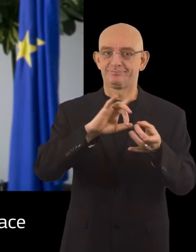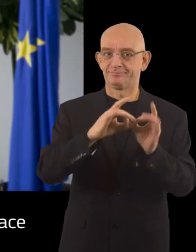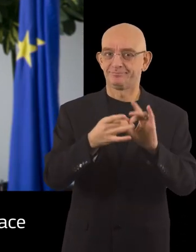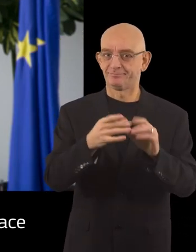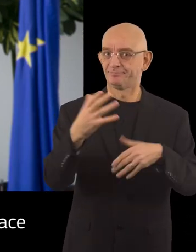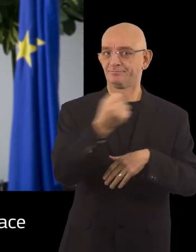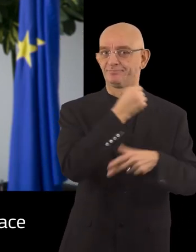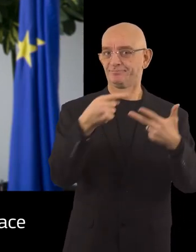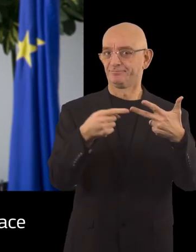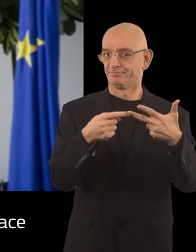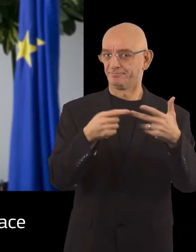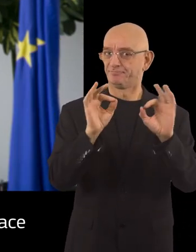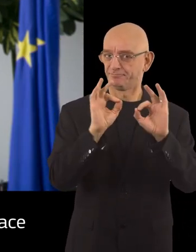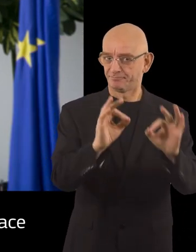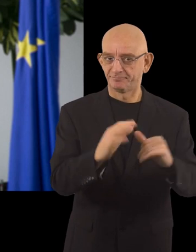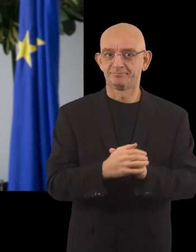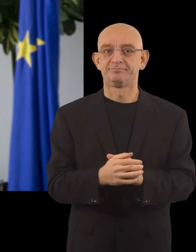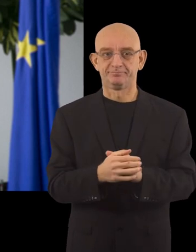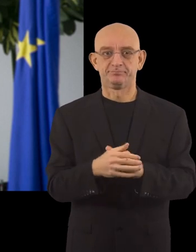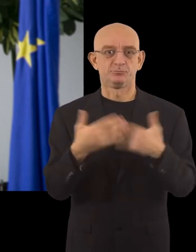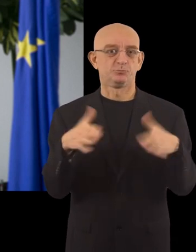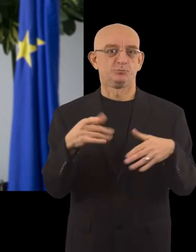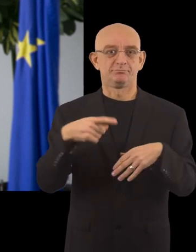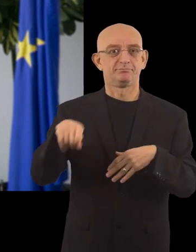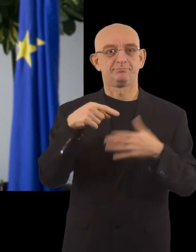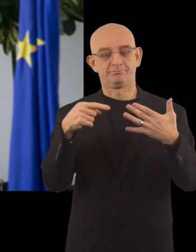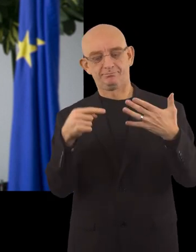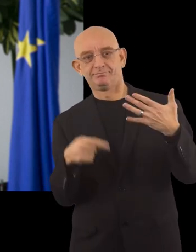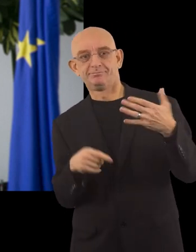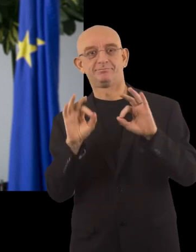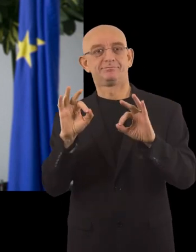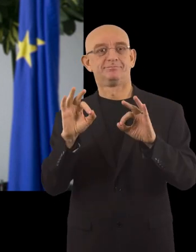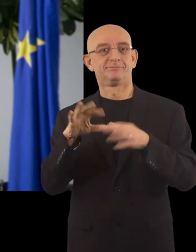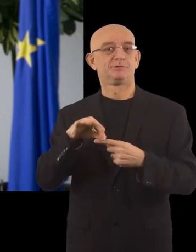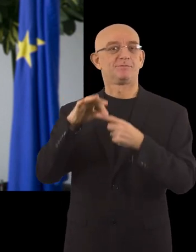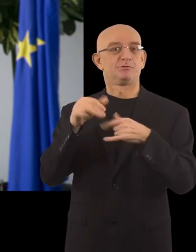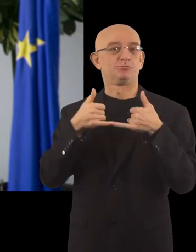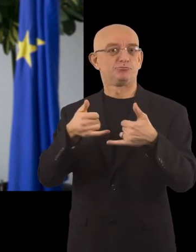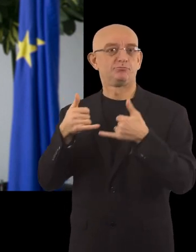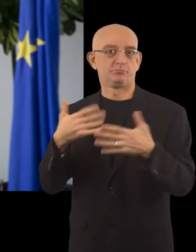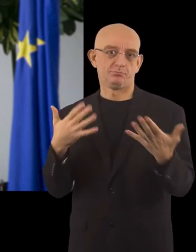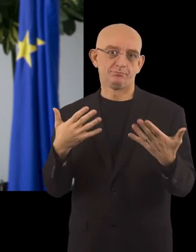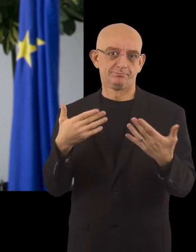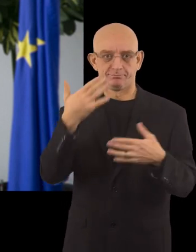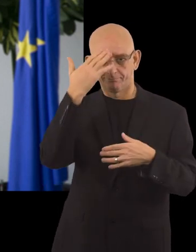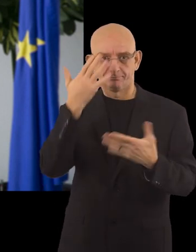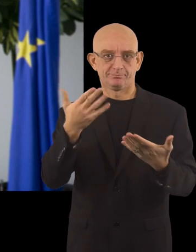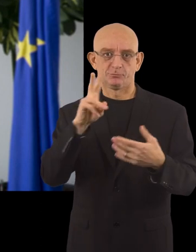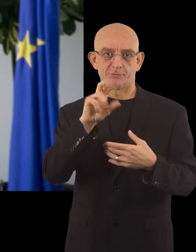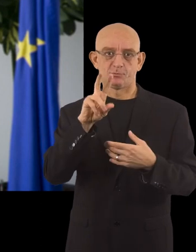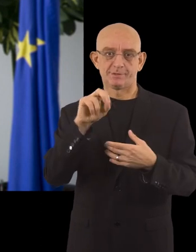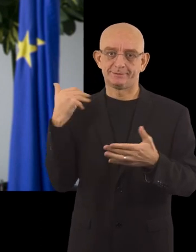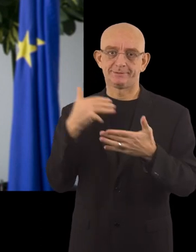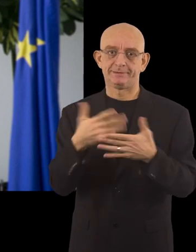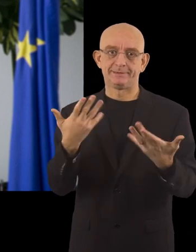to Gdynia for the third place and to all the special mentions. Despite the difficulties we are all going through in 2020,